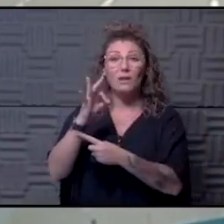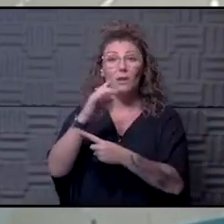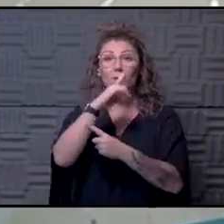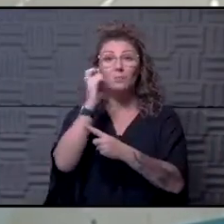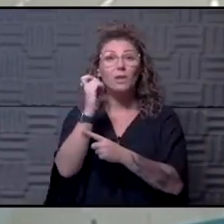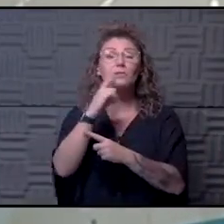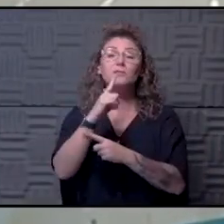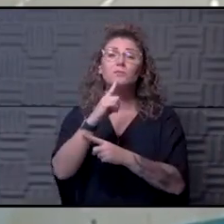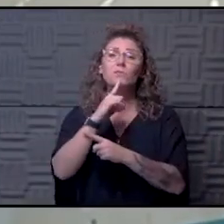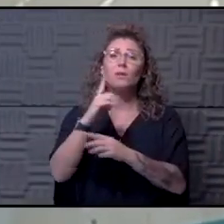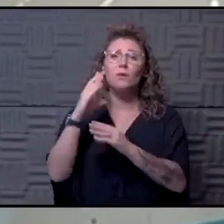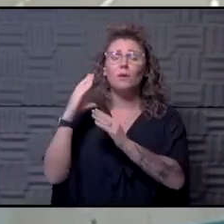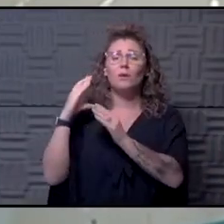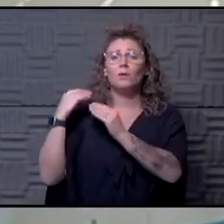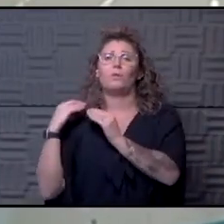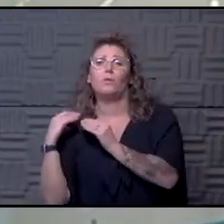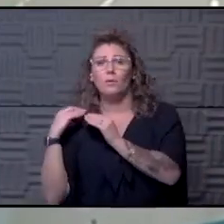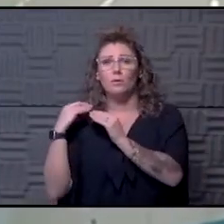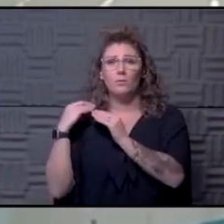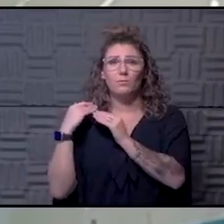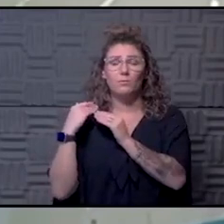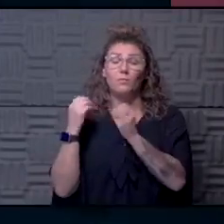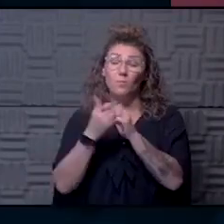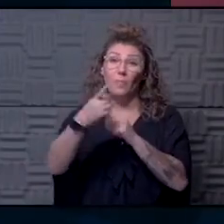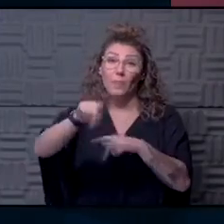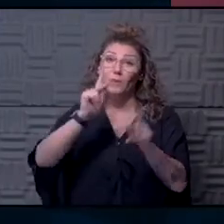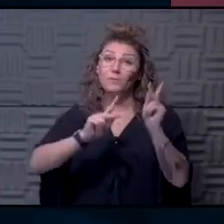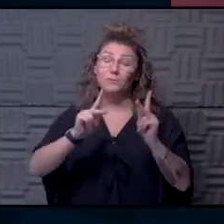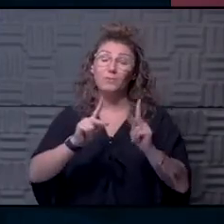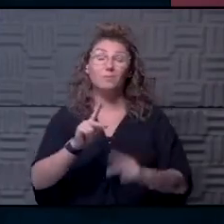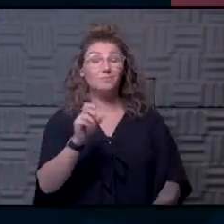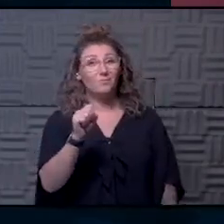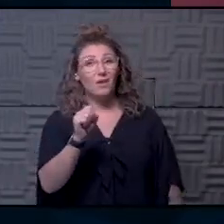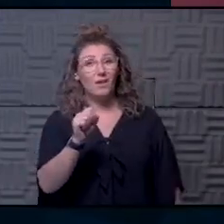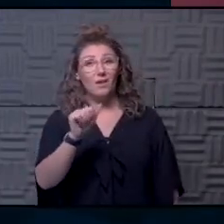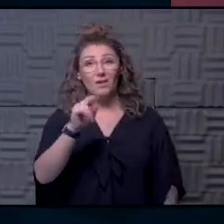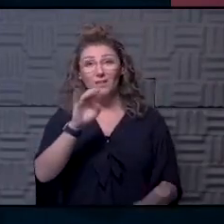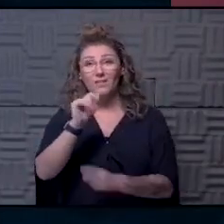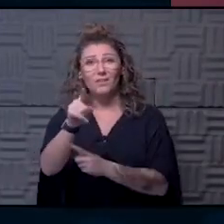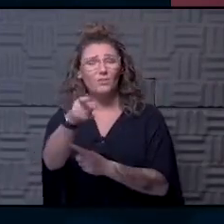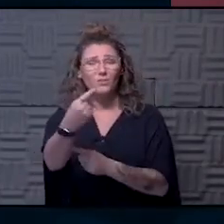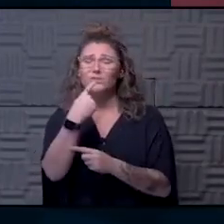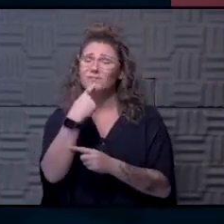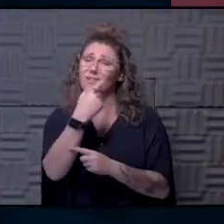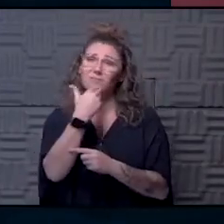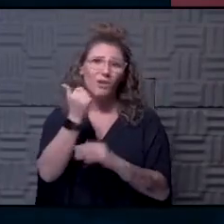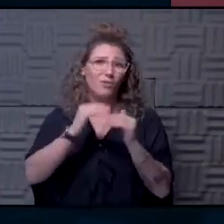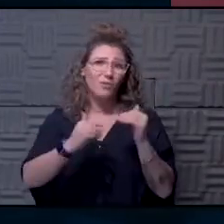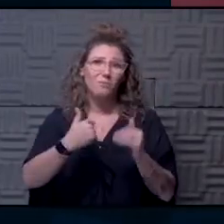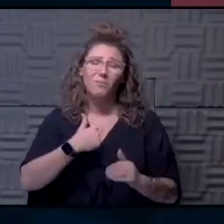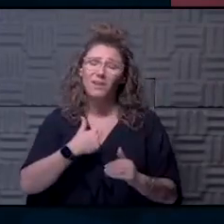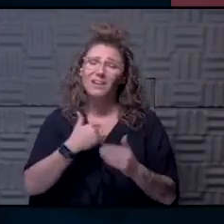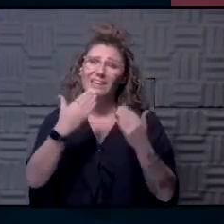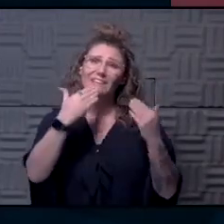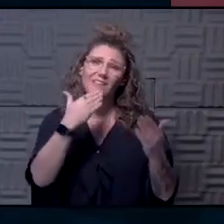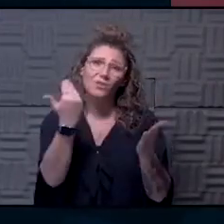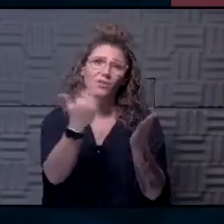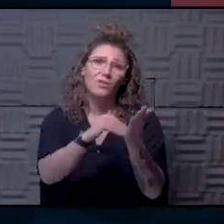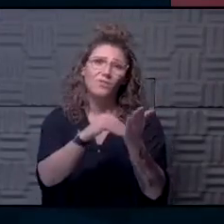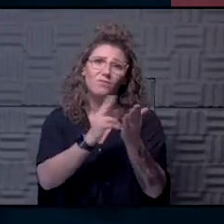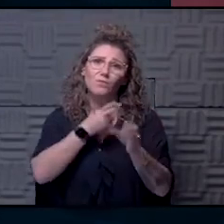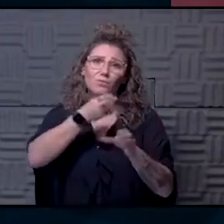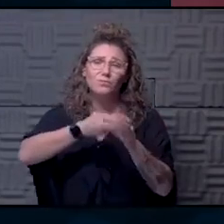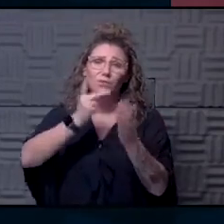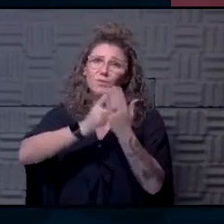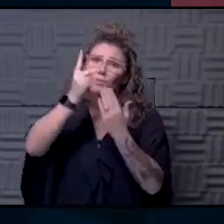taking a very large toll on them. You know, Aneel, you always say it better than I do. Thank you again, being with our program